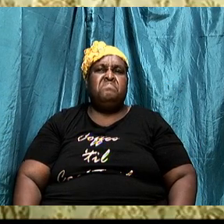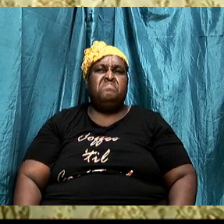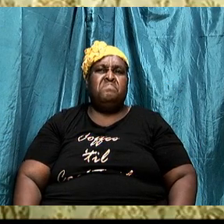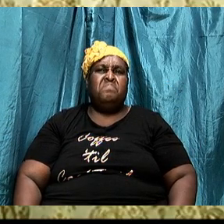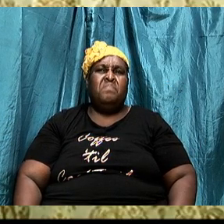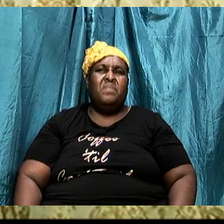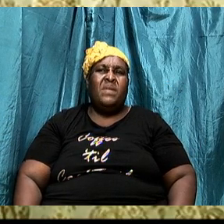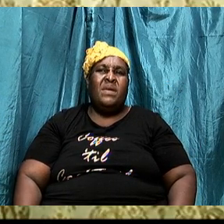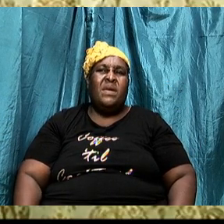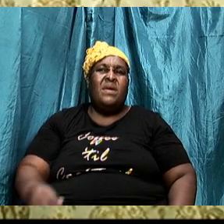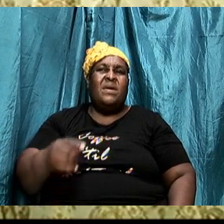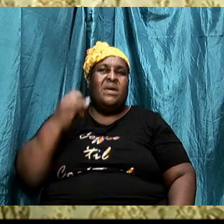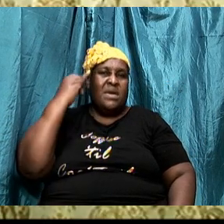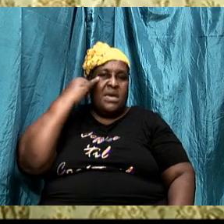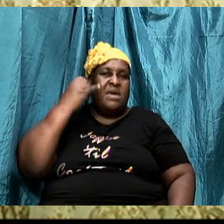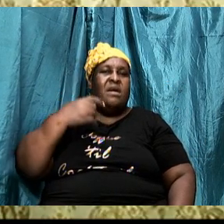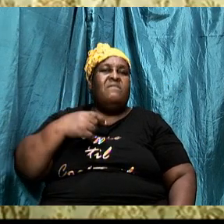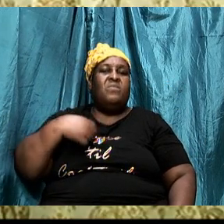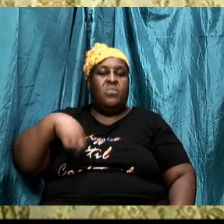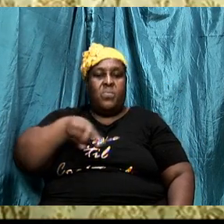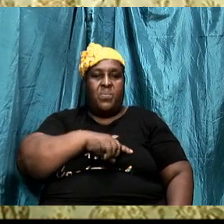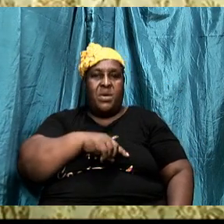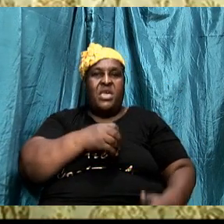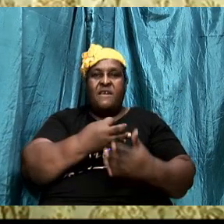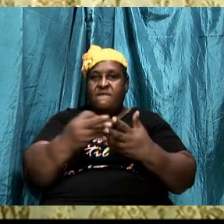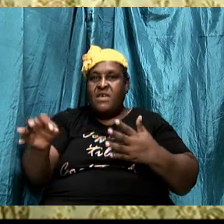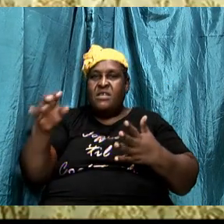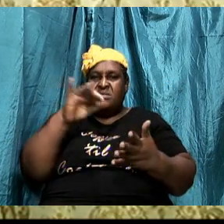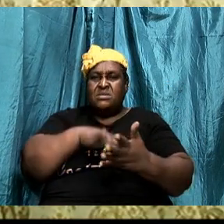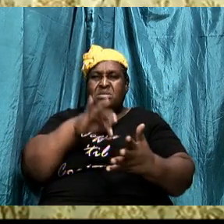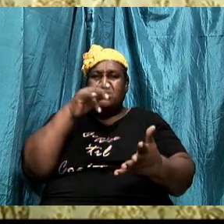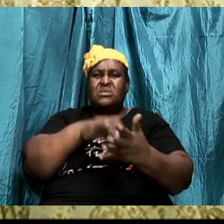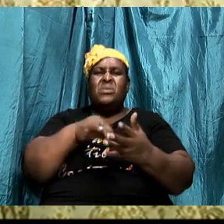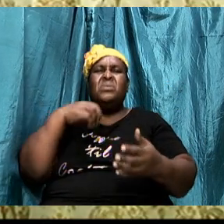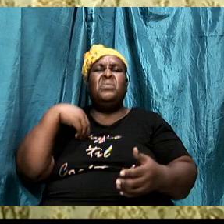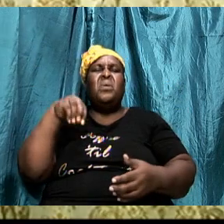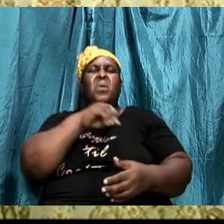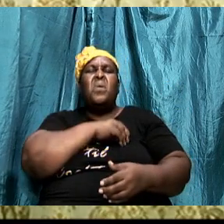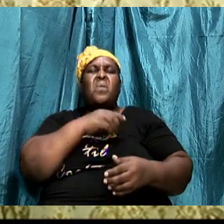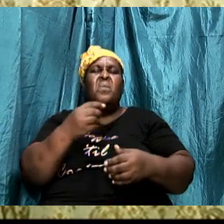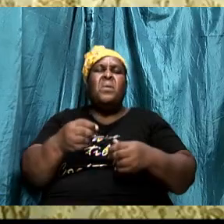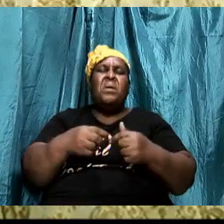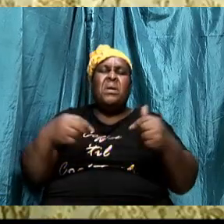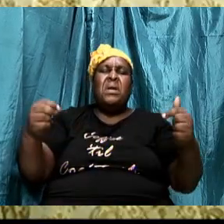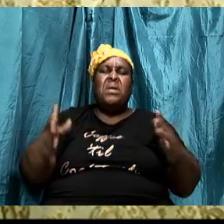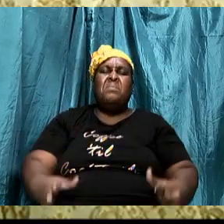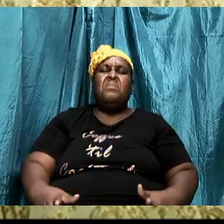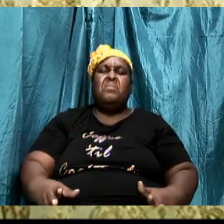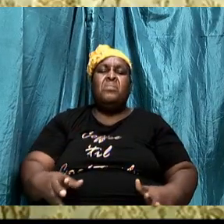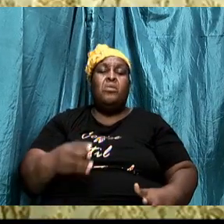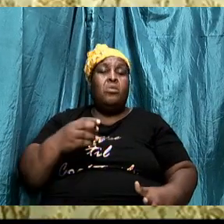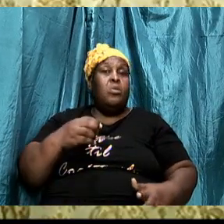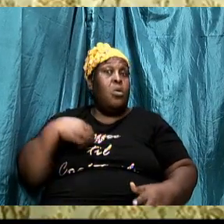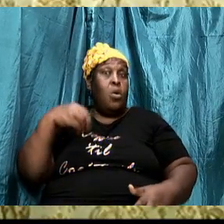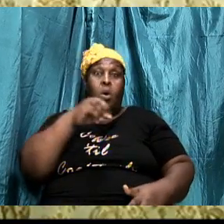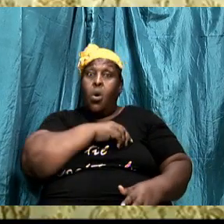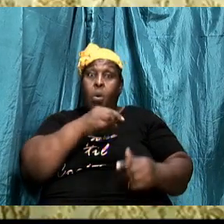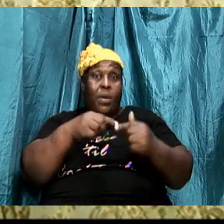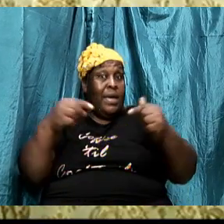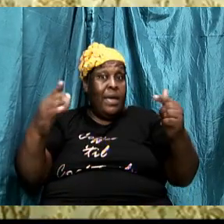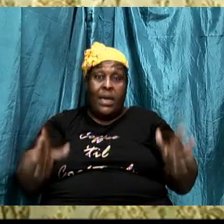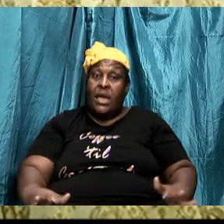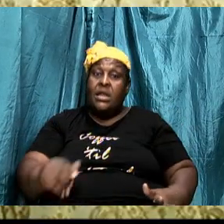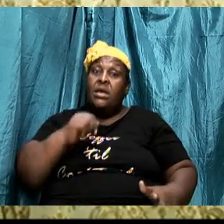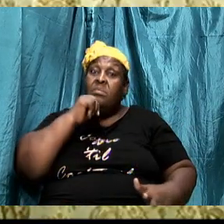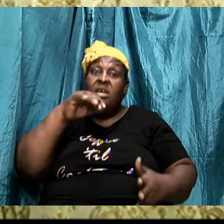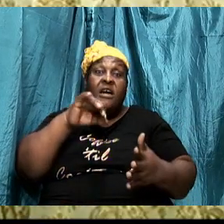that if we fail to study our enemy our enemy is not failing to study us the adversary